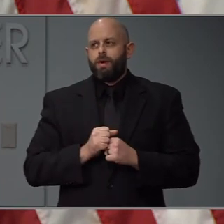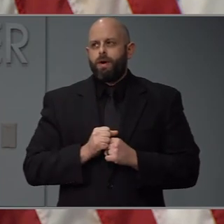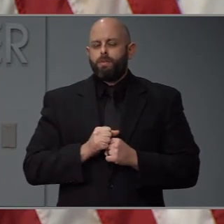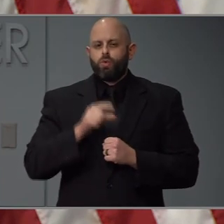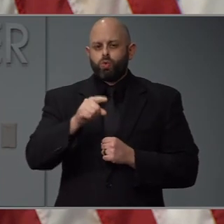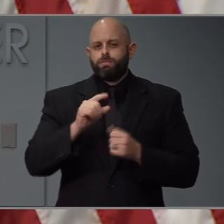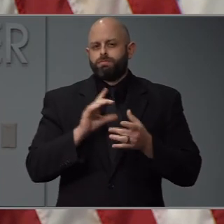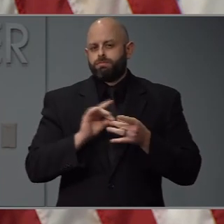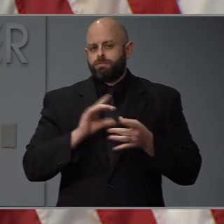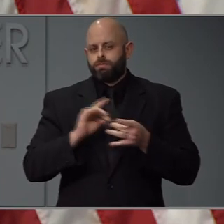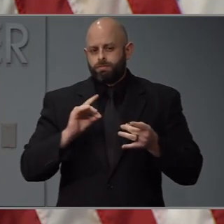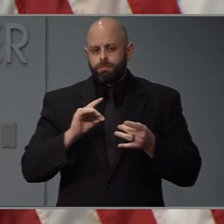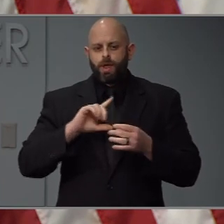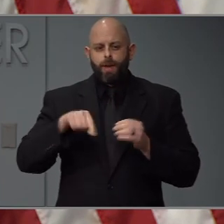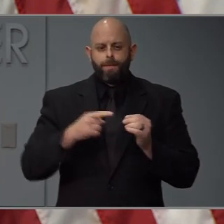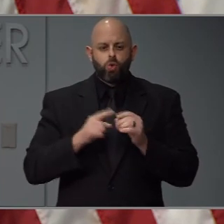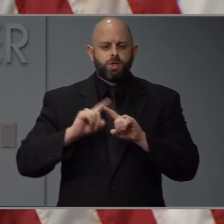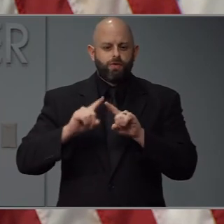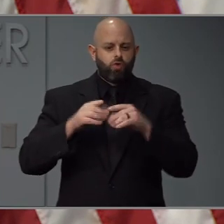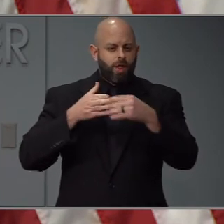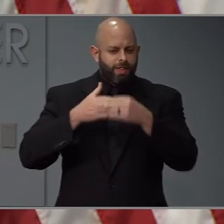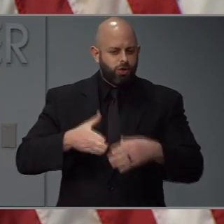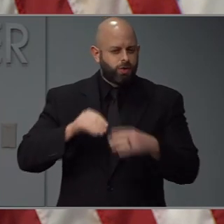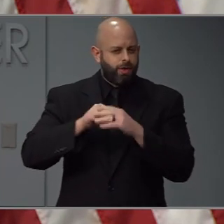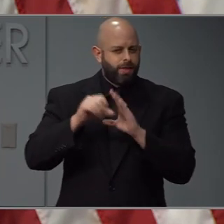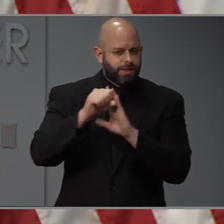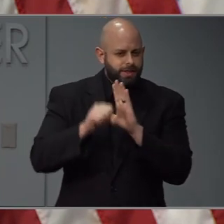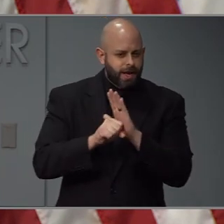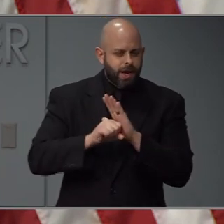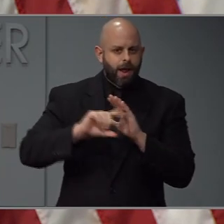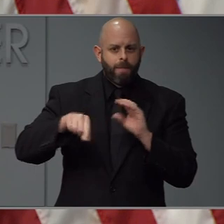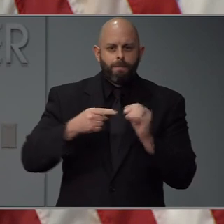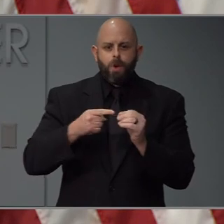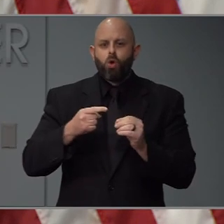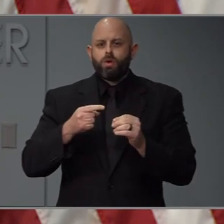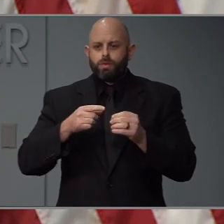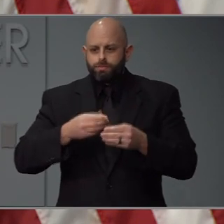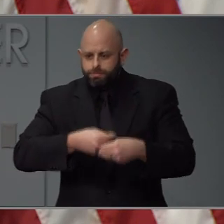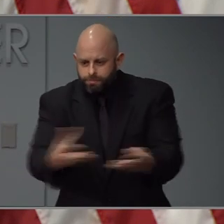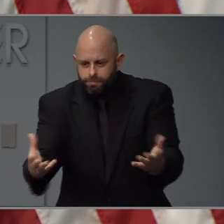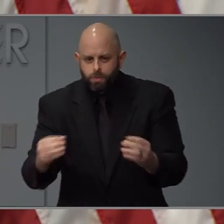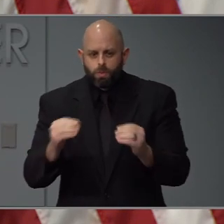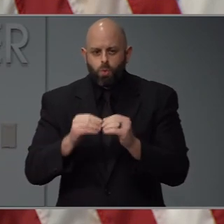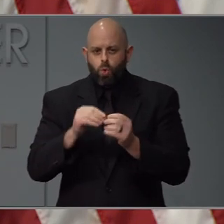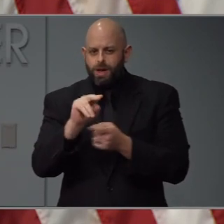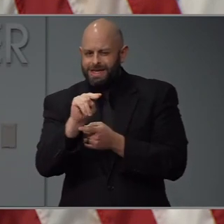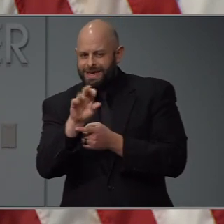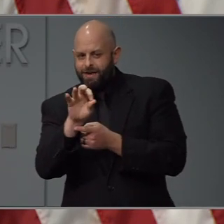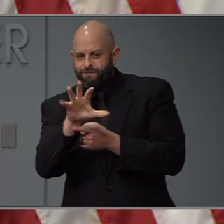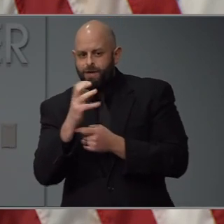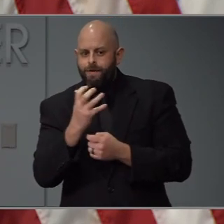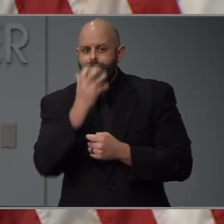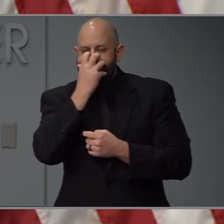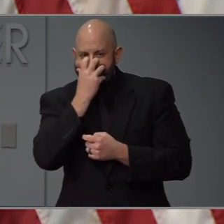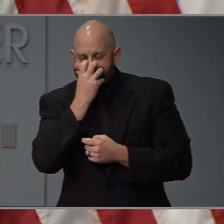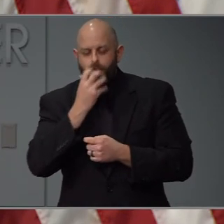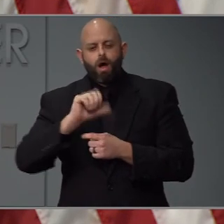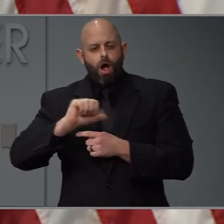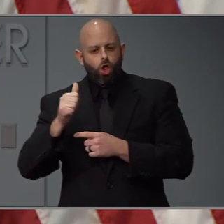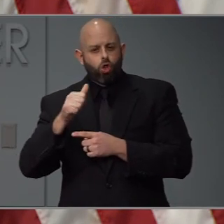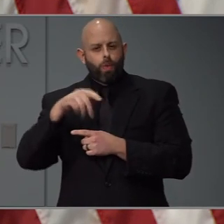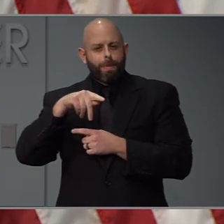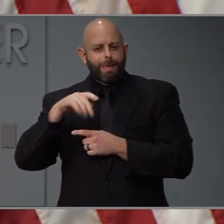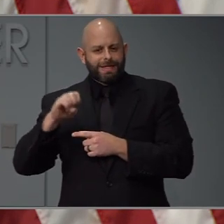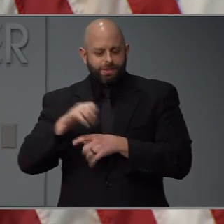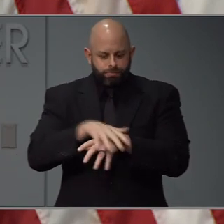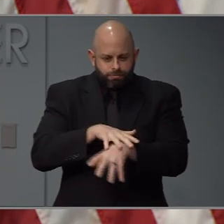manufacturing leaders in the state about the possibility of producing N95 masks and other necessary TPE. What's the progress